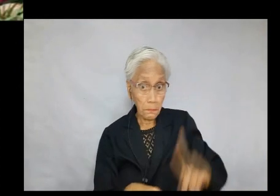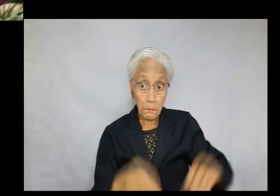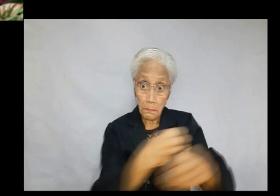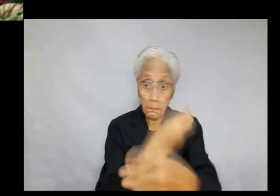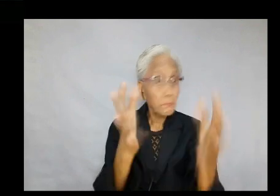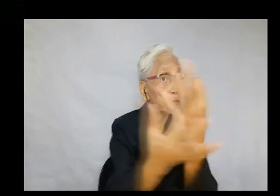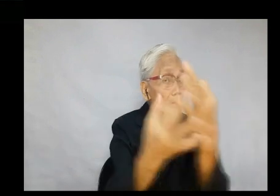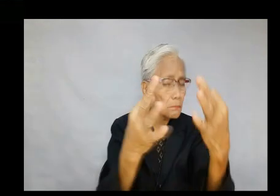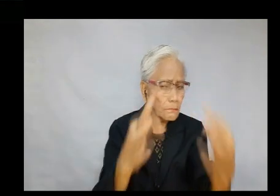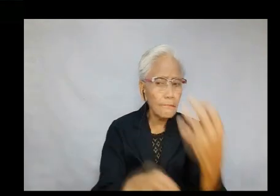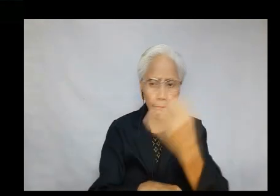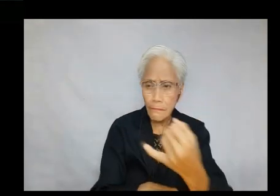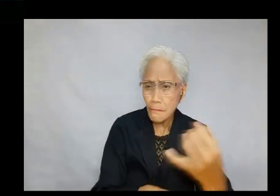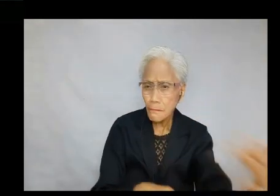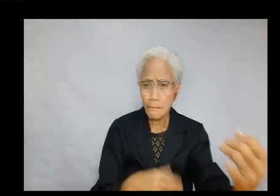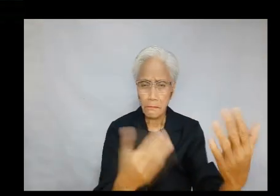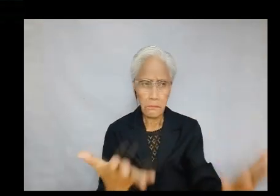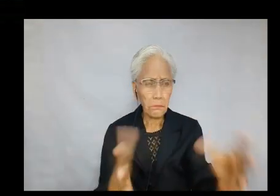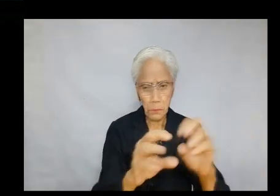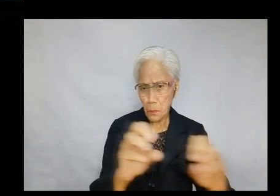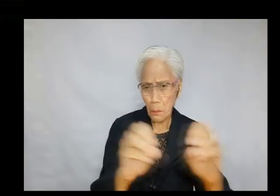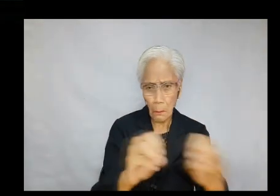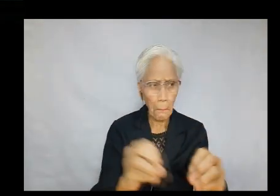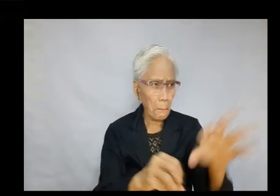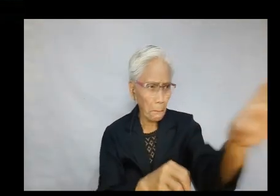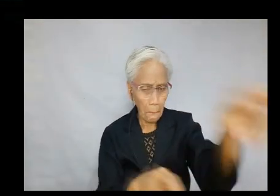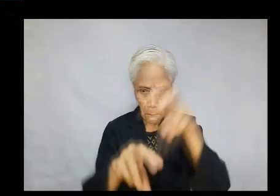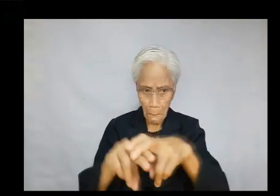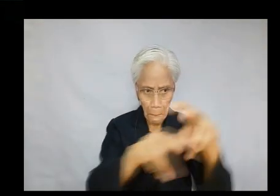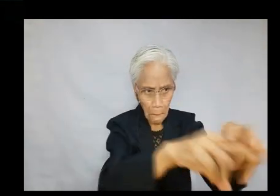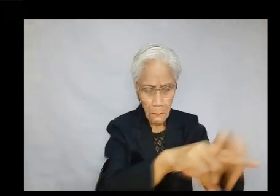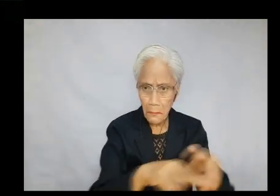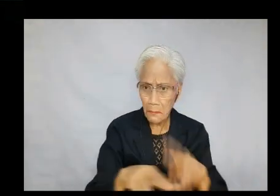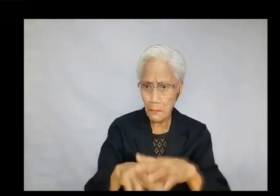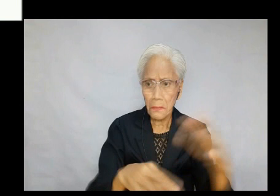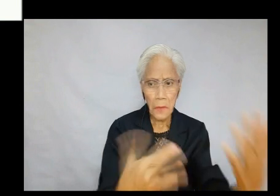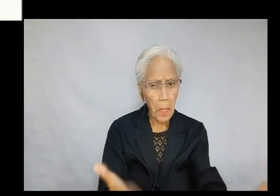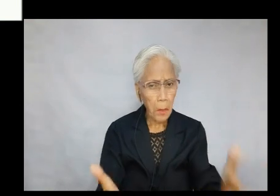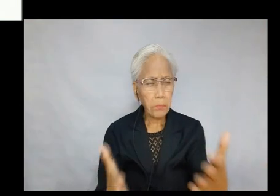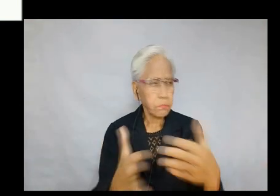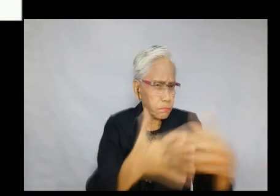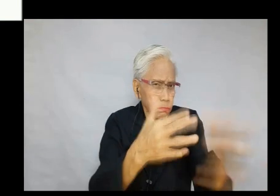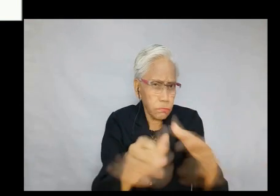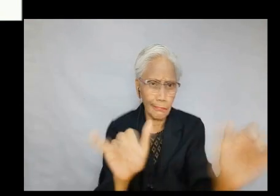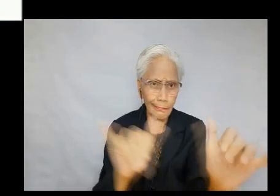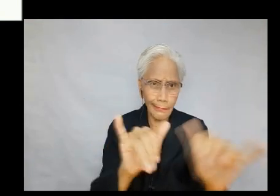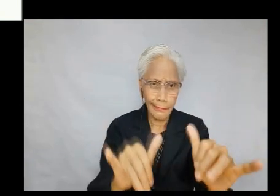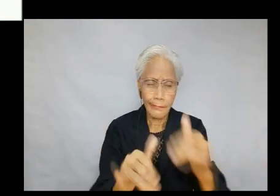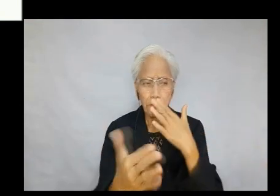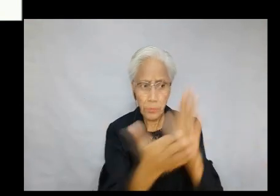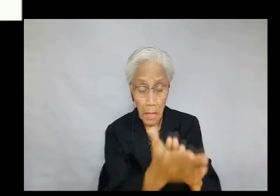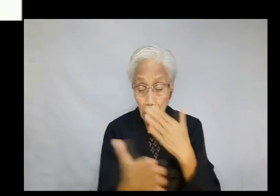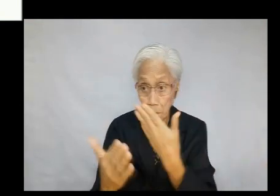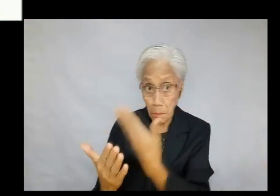The king gives a free invitation to the wedding banquet. No one has to earn his, or her seat, at the table. Both